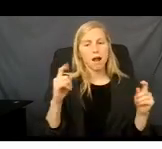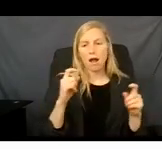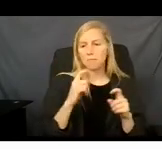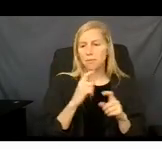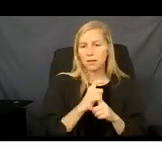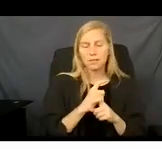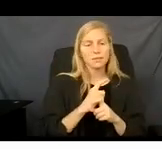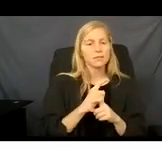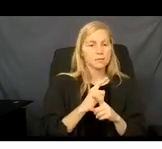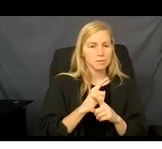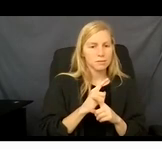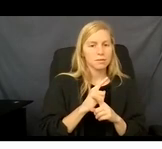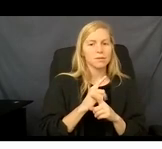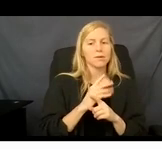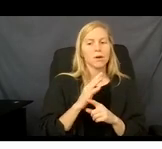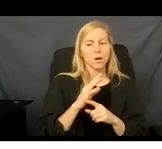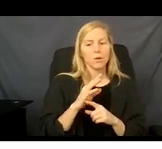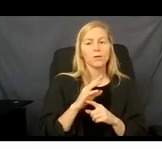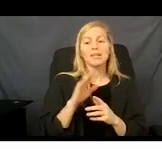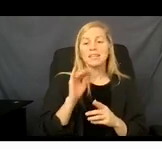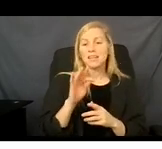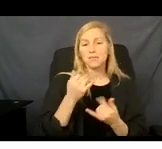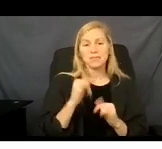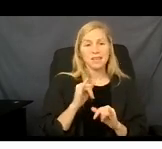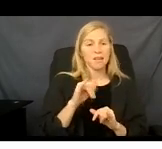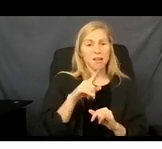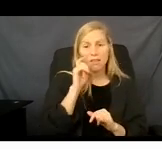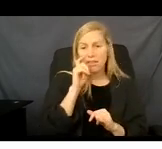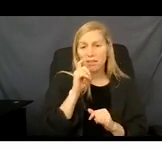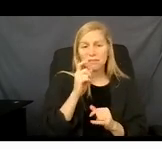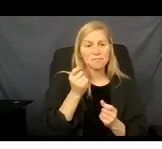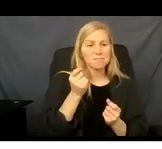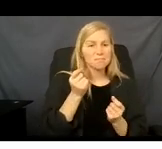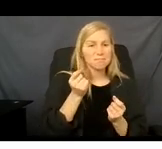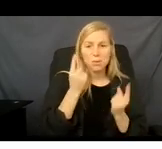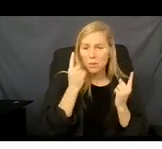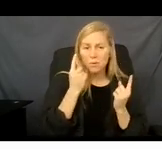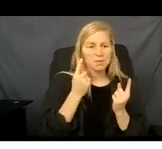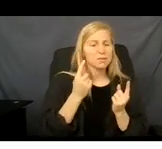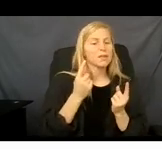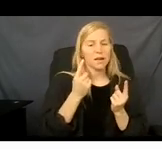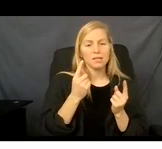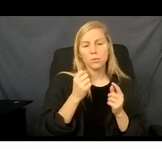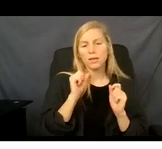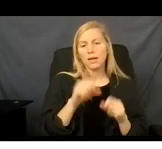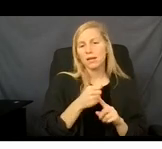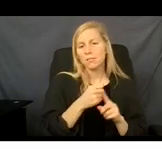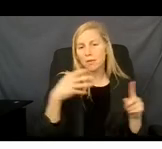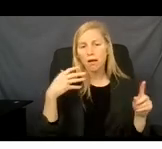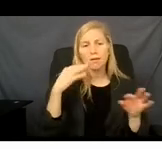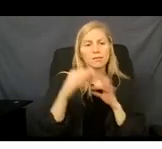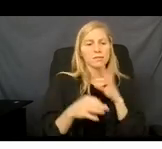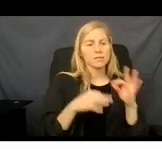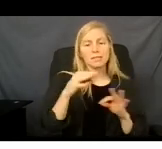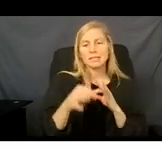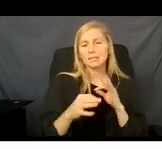I'm willing to expand more if we still do not understand. And like I've been mentioning, we have